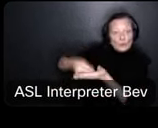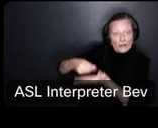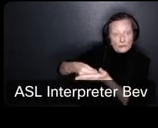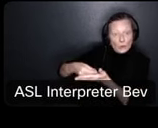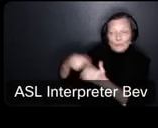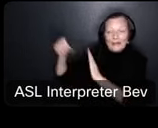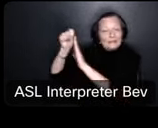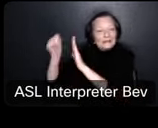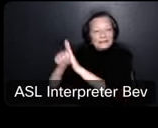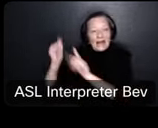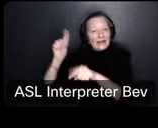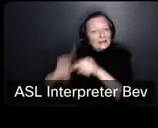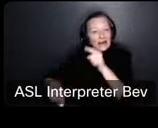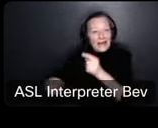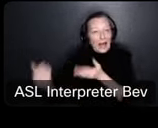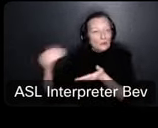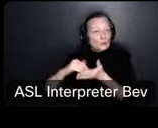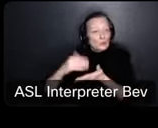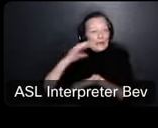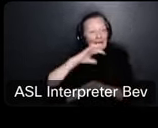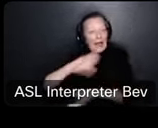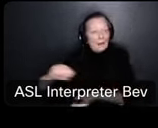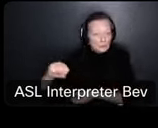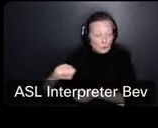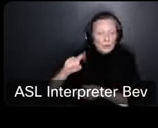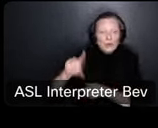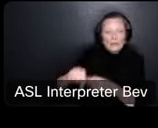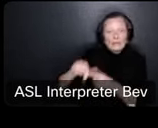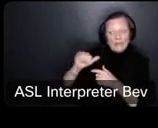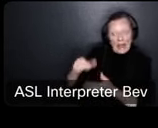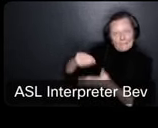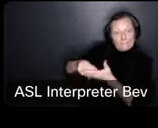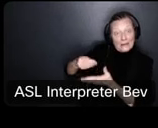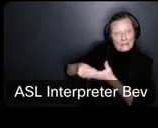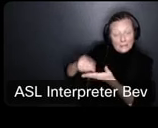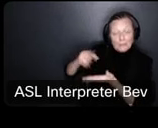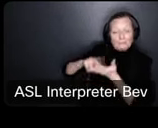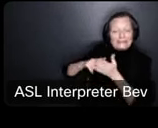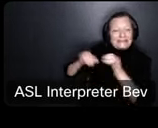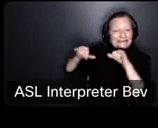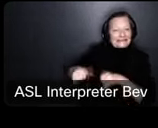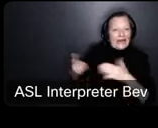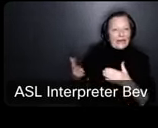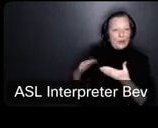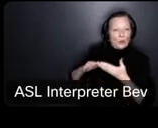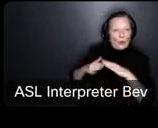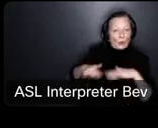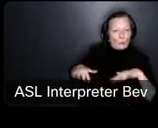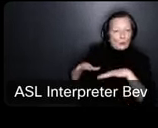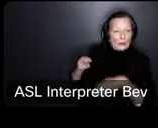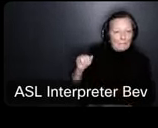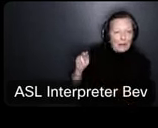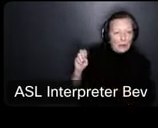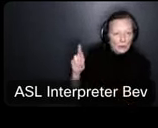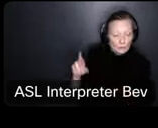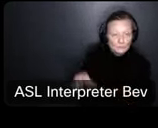so these golden pennies so called are wealth that stays within the community you have the maintenance and operation tax rate